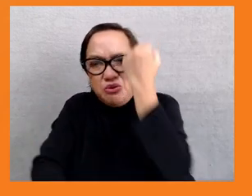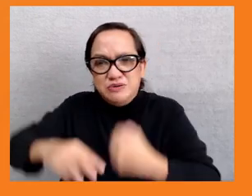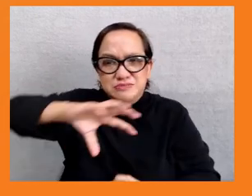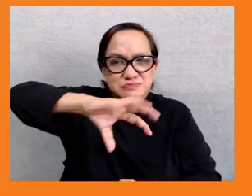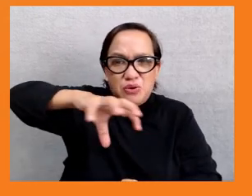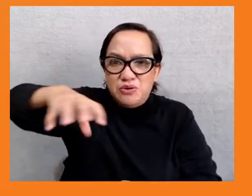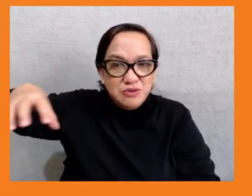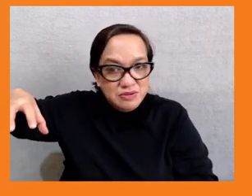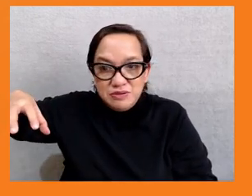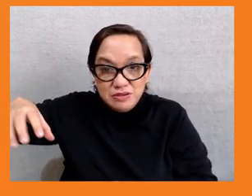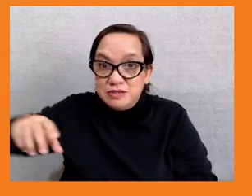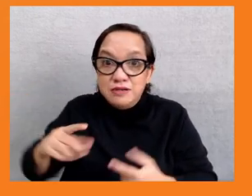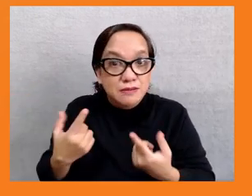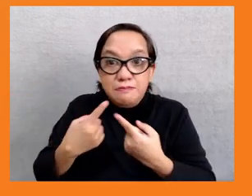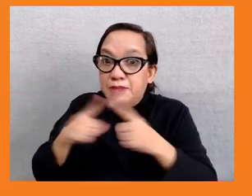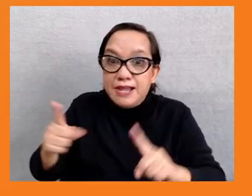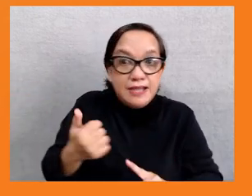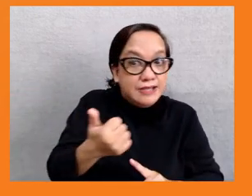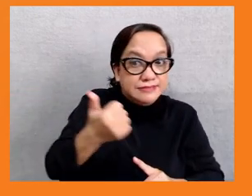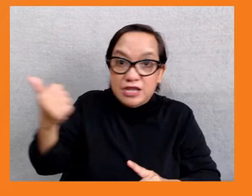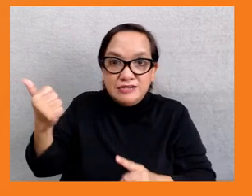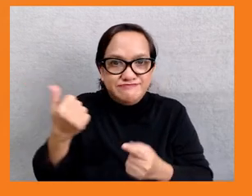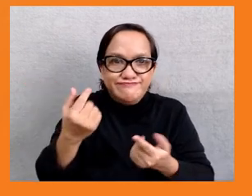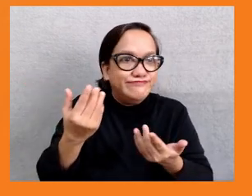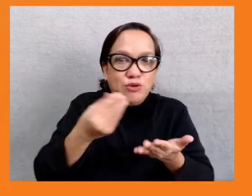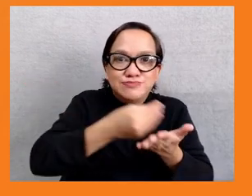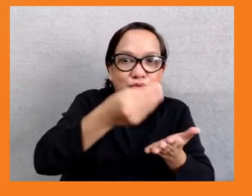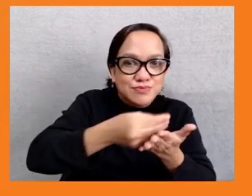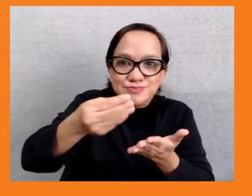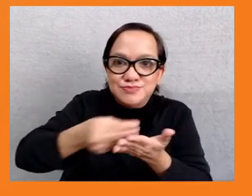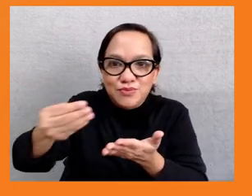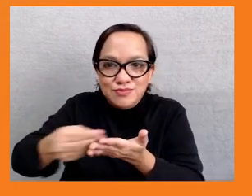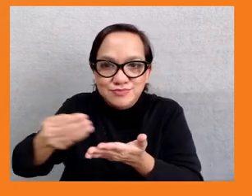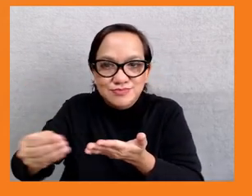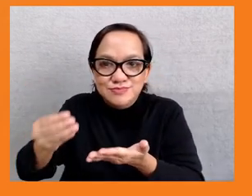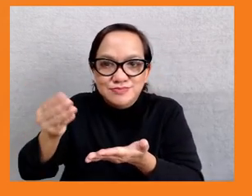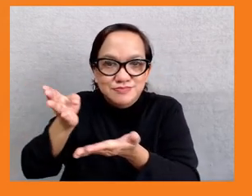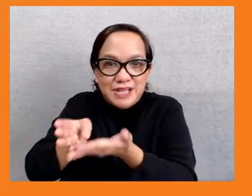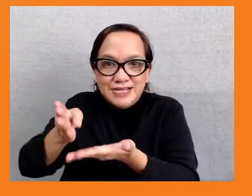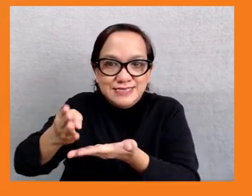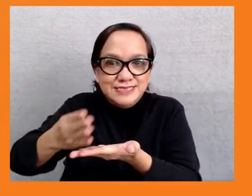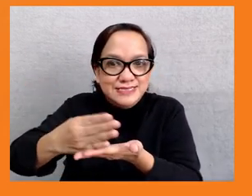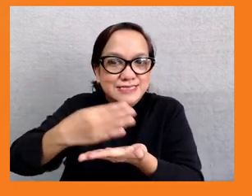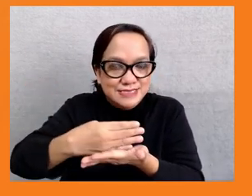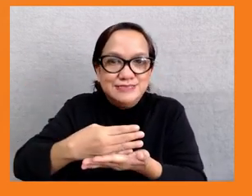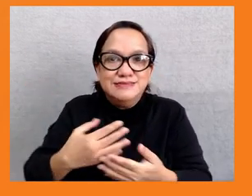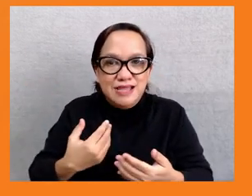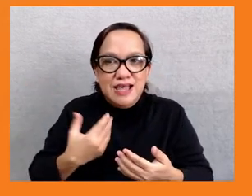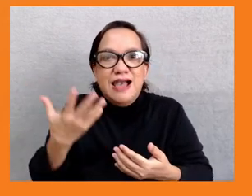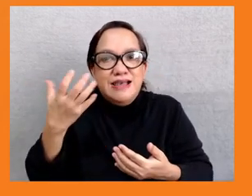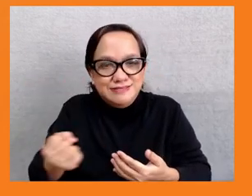kind of budgetary limits. And as a result, debt levels have increased. And that's why we have these concerns of the